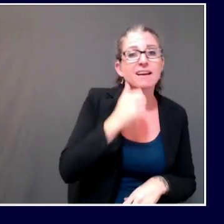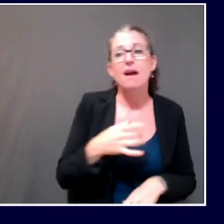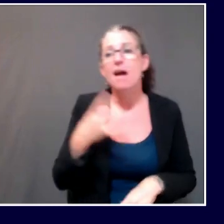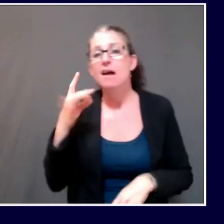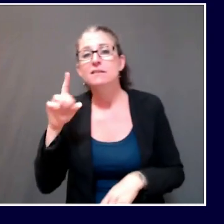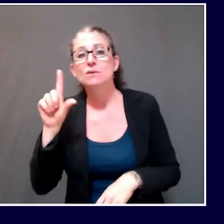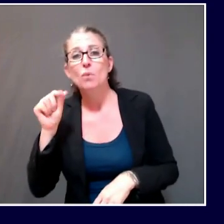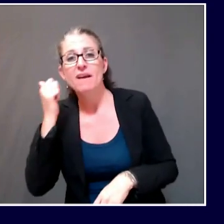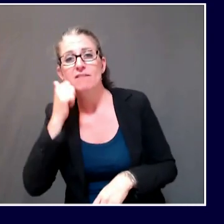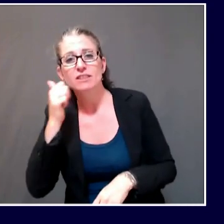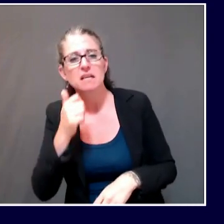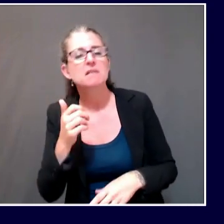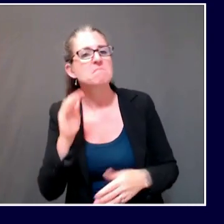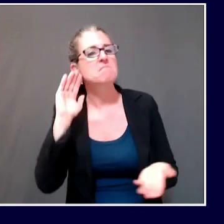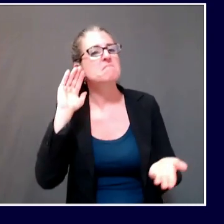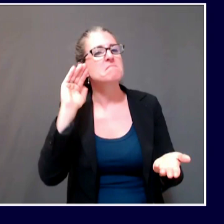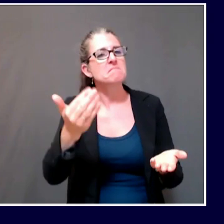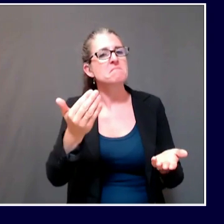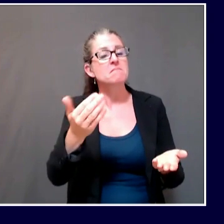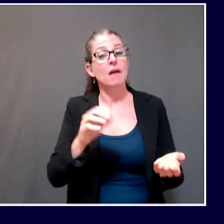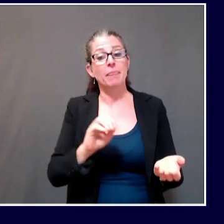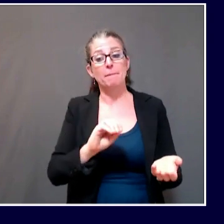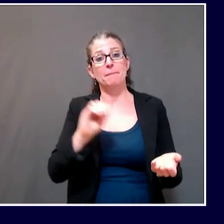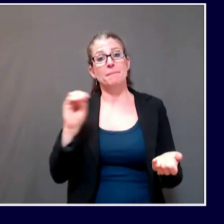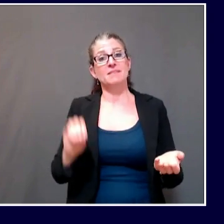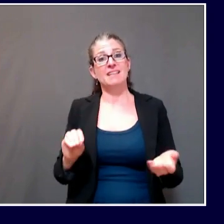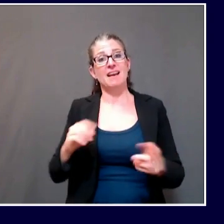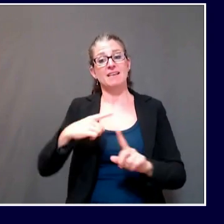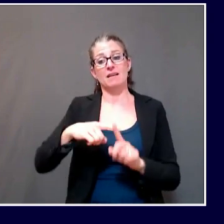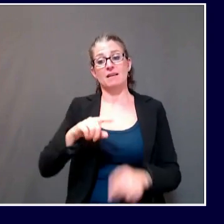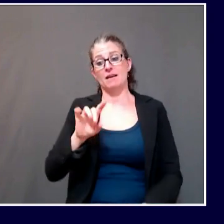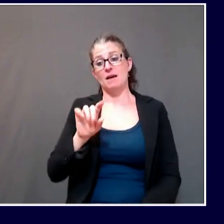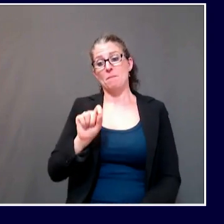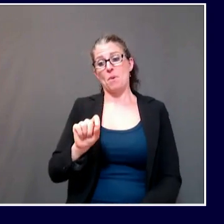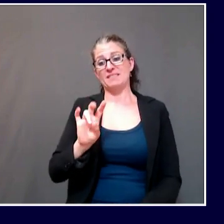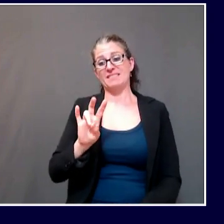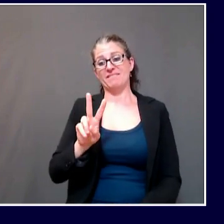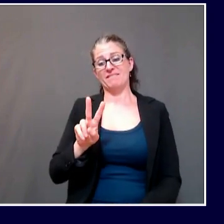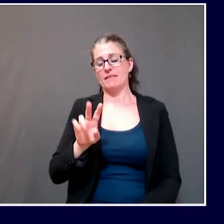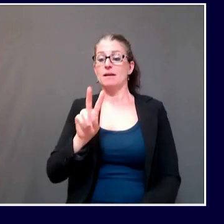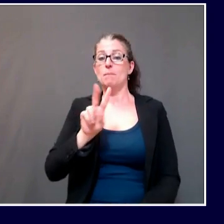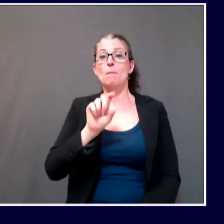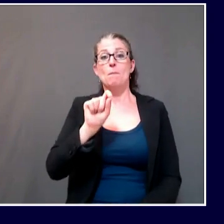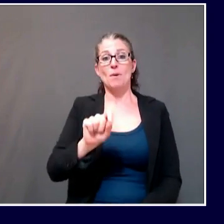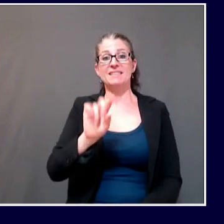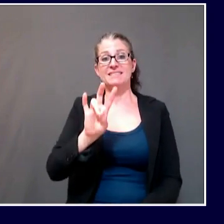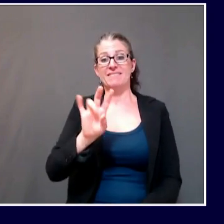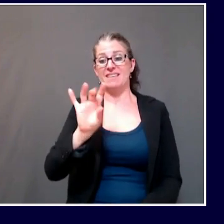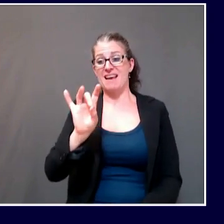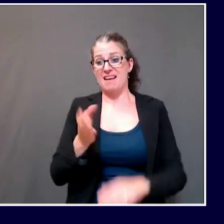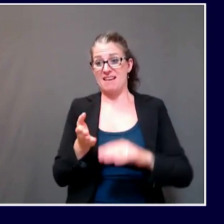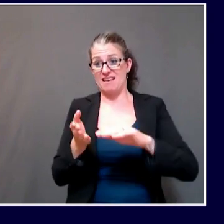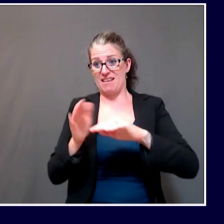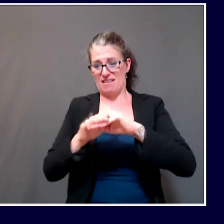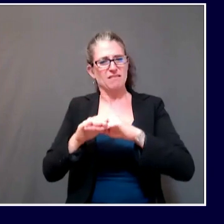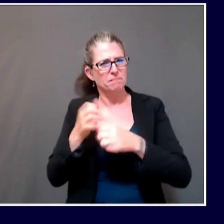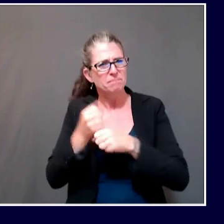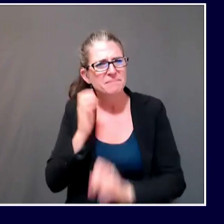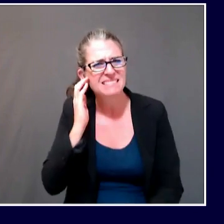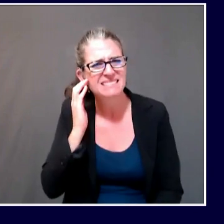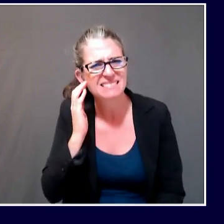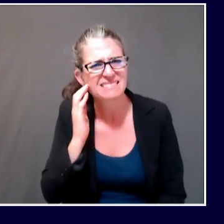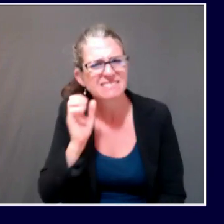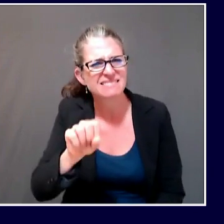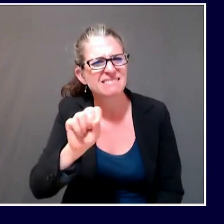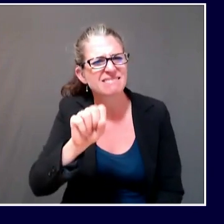The real question here is whether there is increased spread of COVID-19 or whether there's better detection of COVID